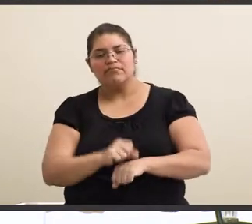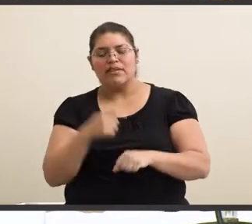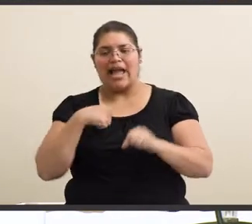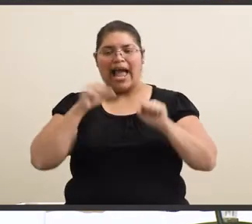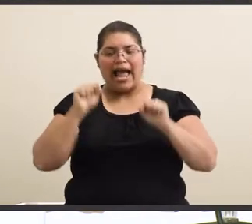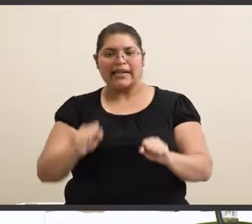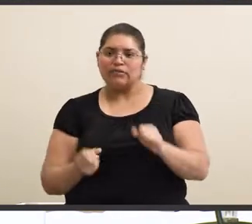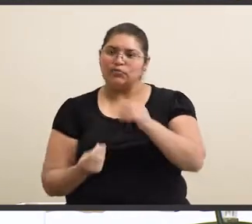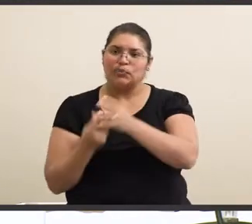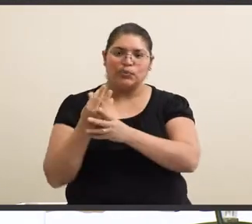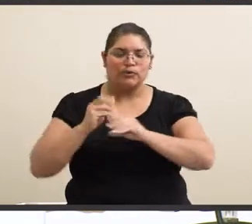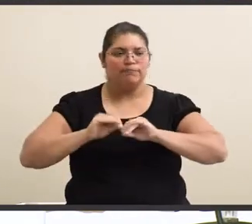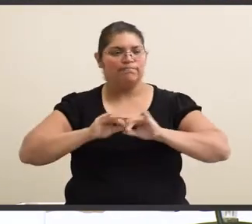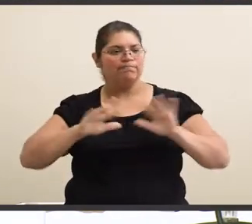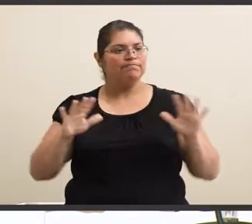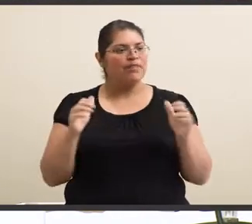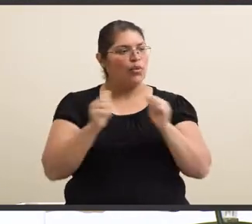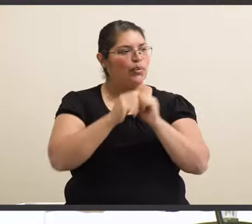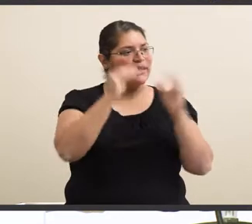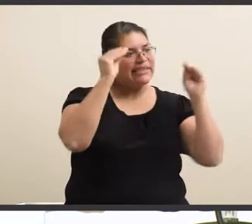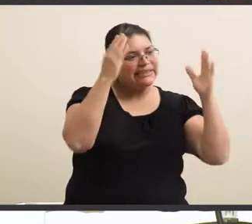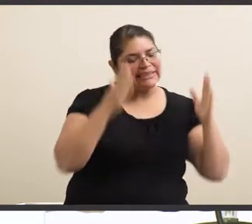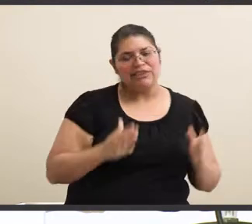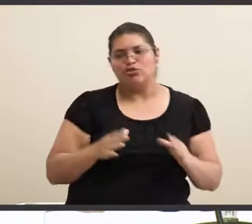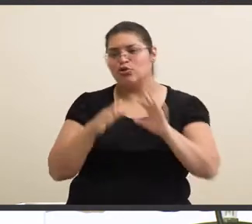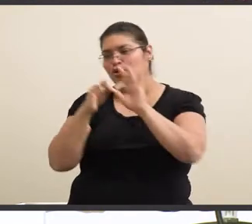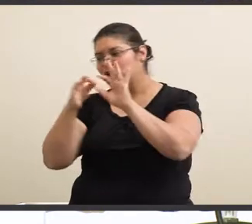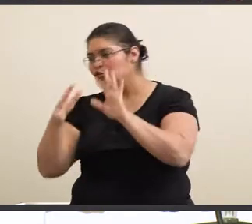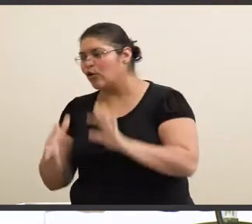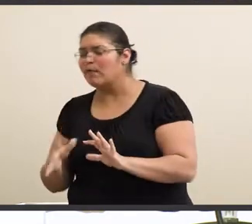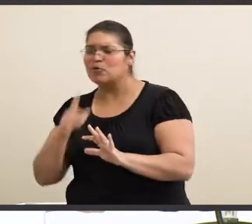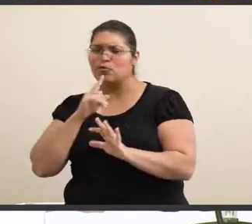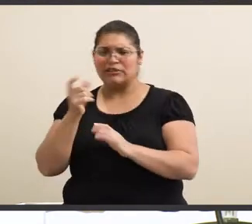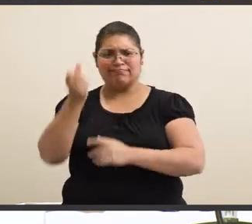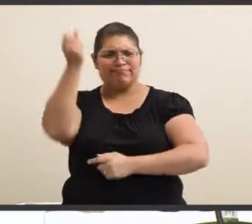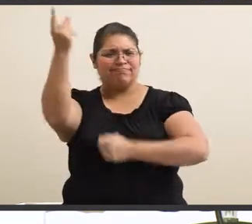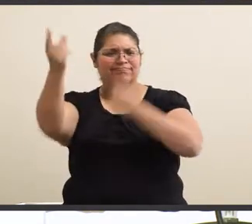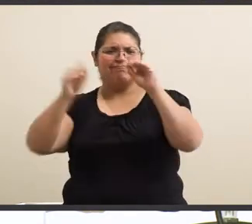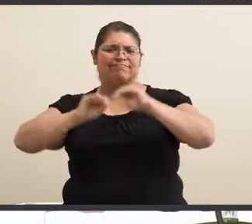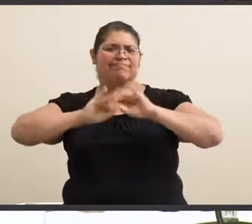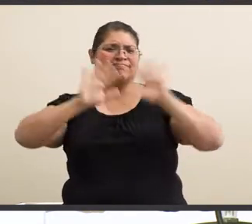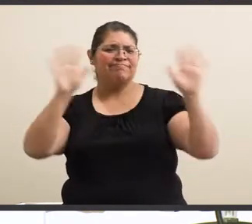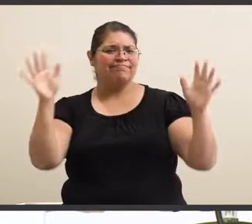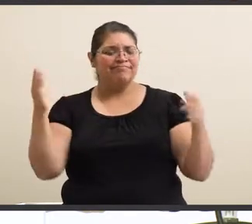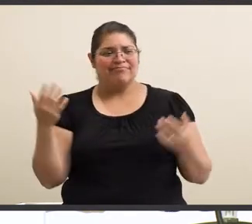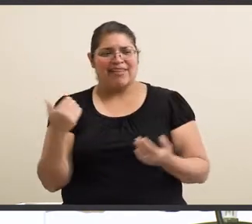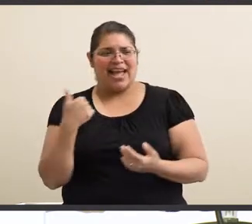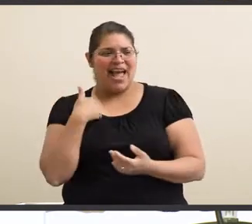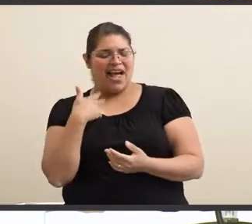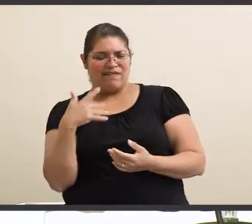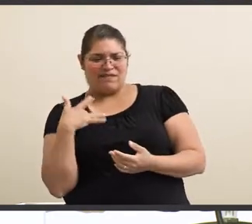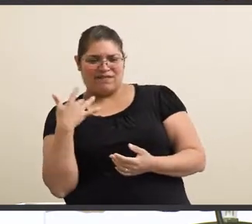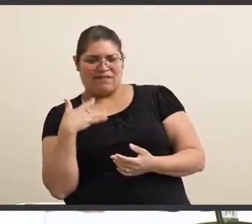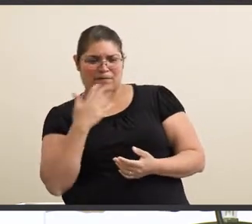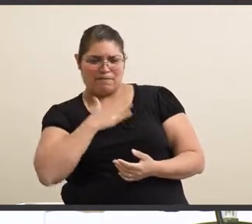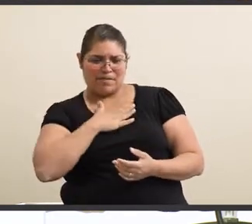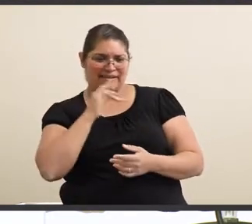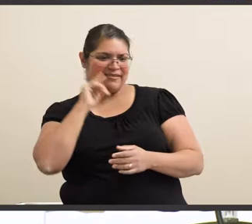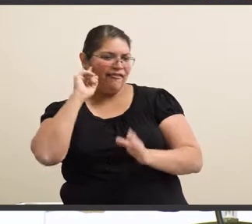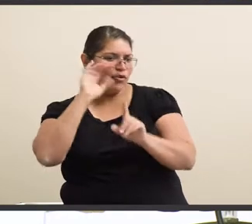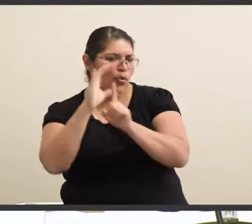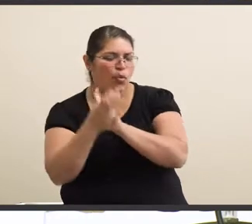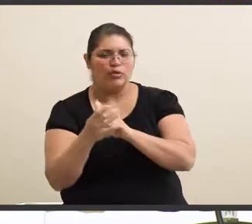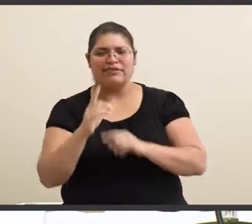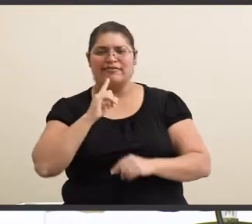flourish in an environment with these different teachers and the interpreters that truly understand what it's like, and have some sense of deaf culture in the deaf